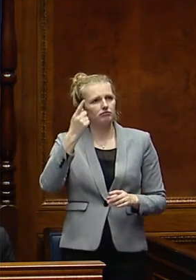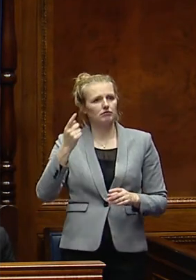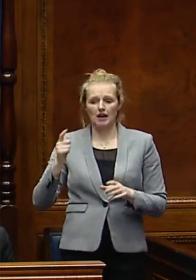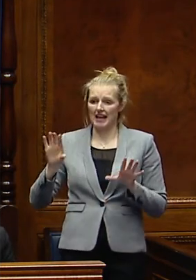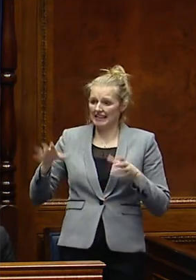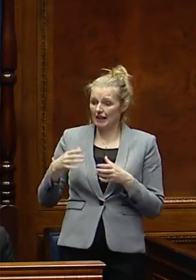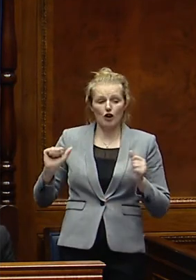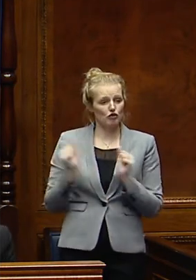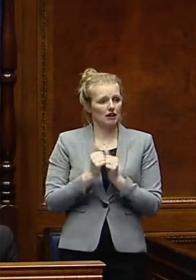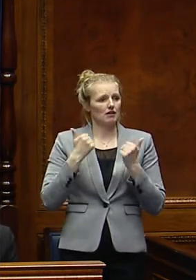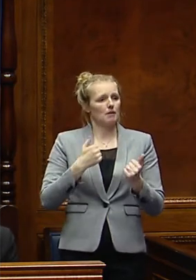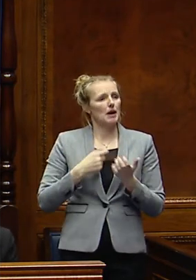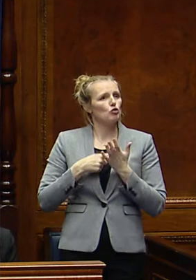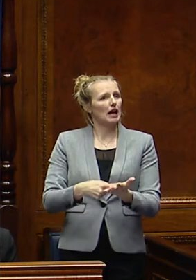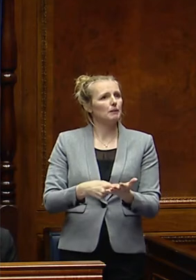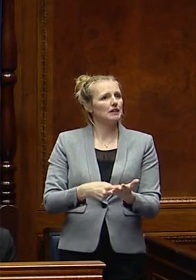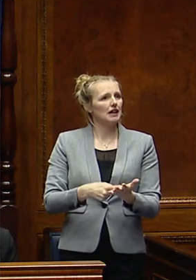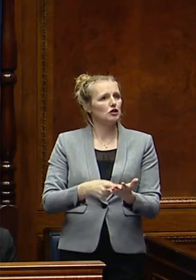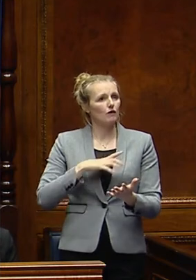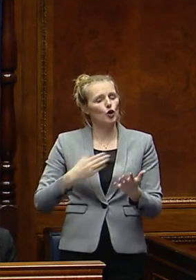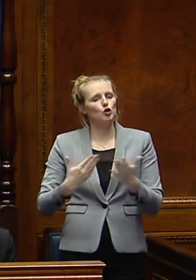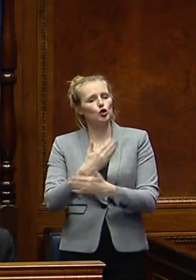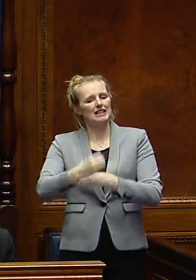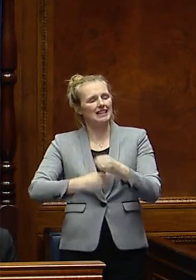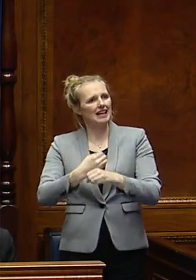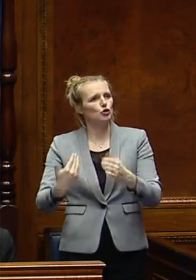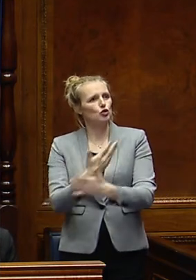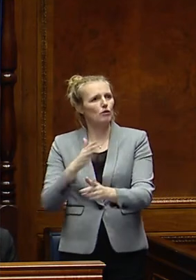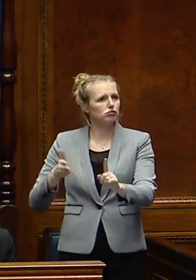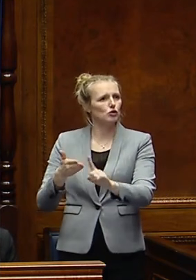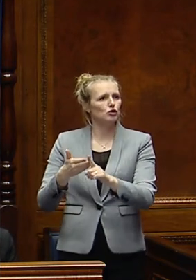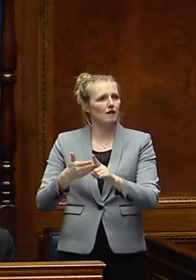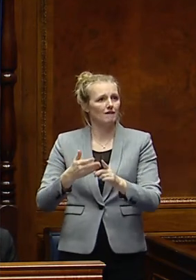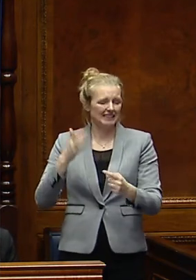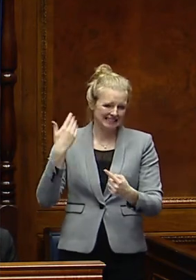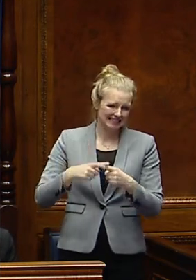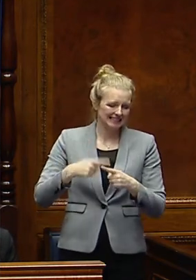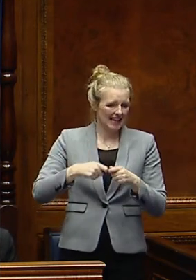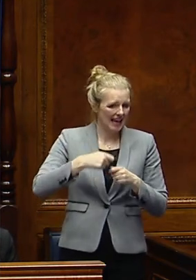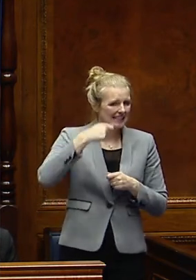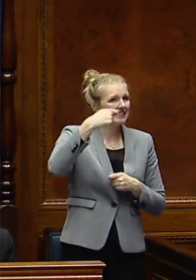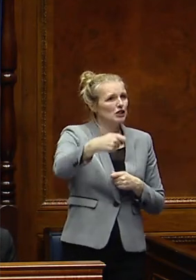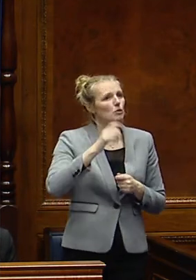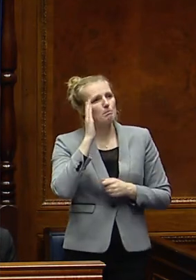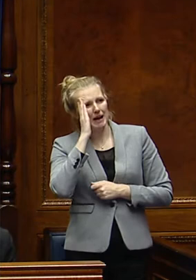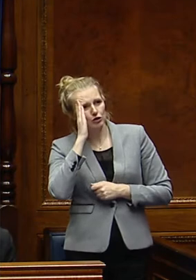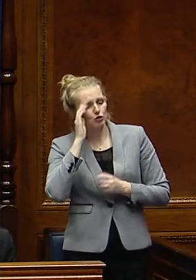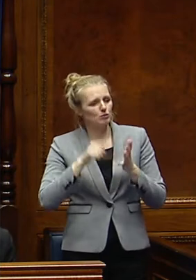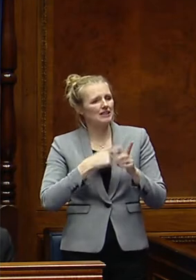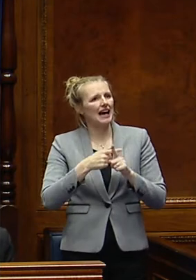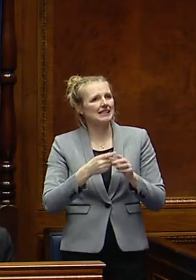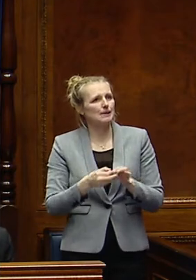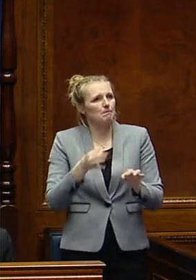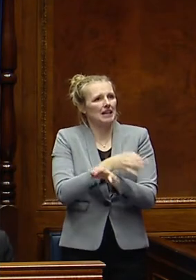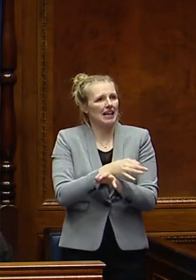recommendation in line with the New Decade New Approach for the urgent extension of the bedroom tax mitigation beyond March